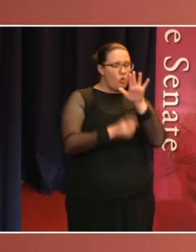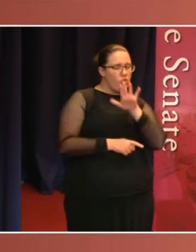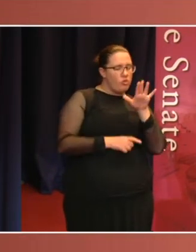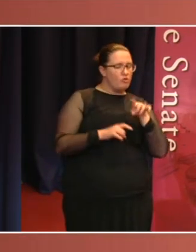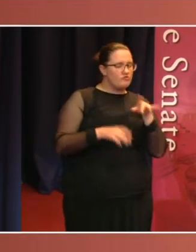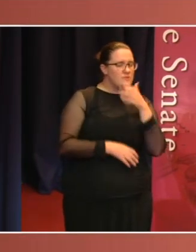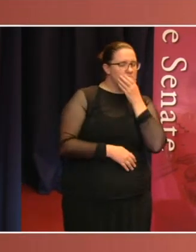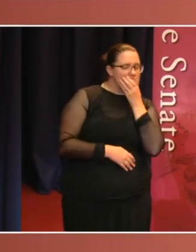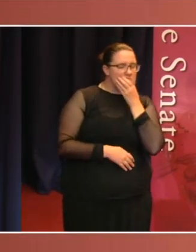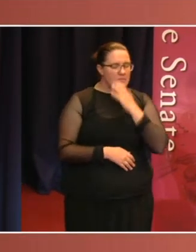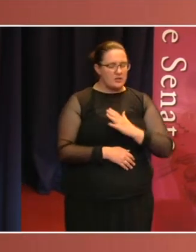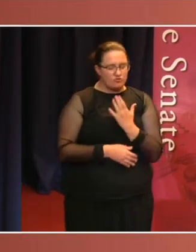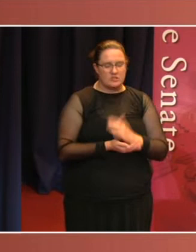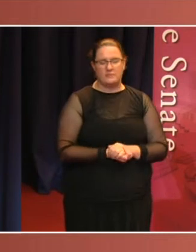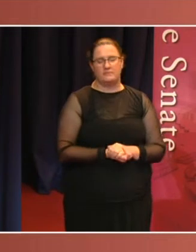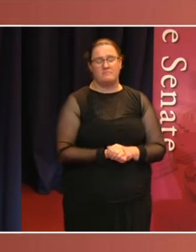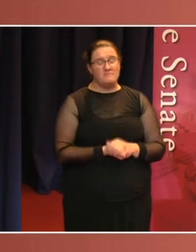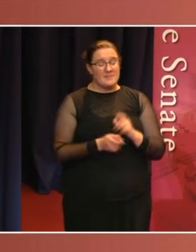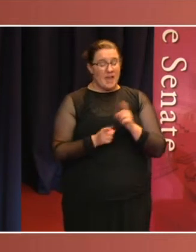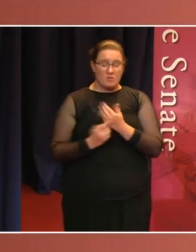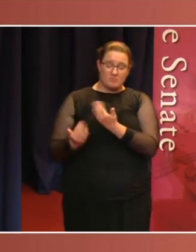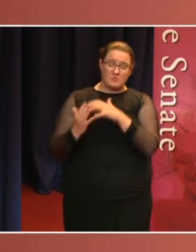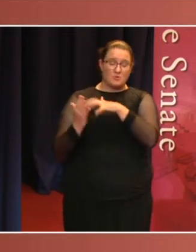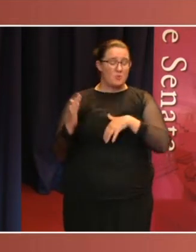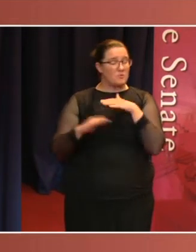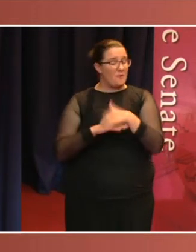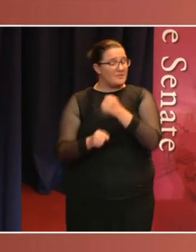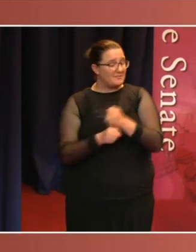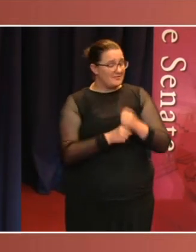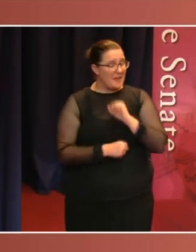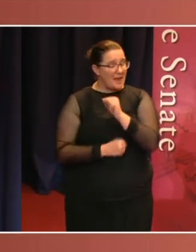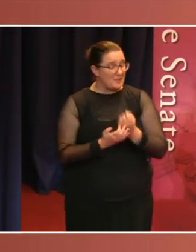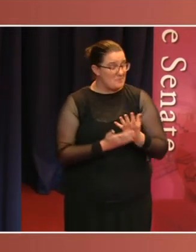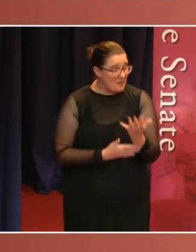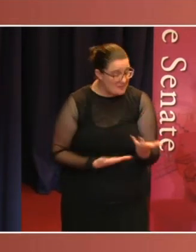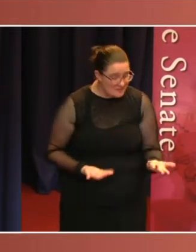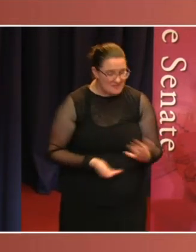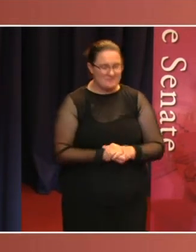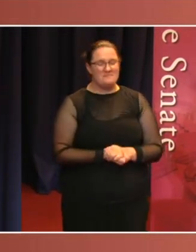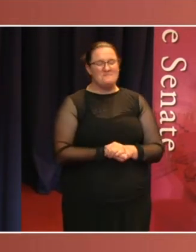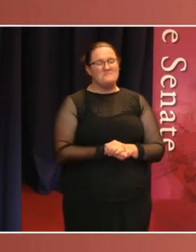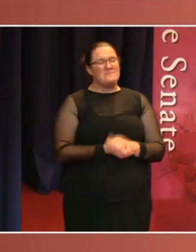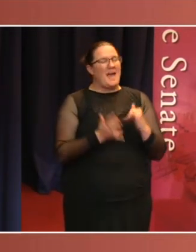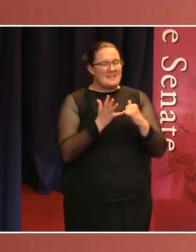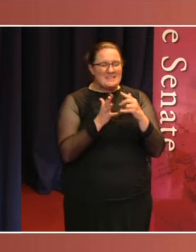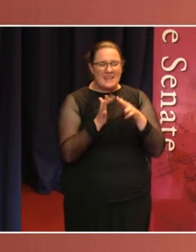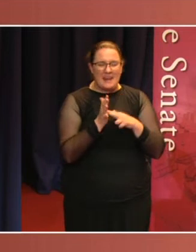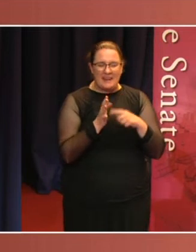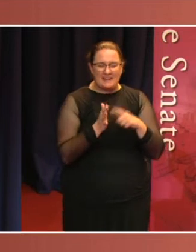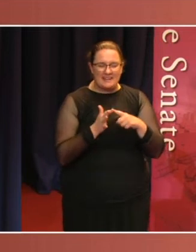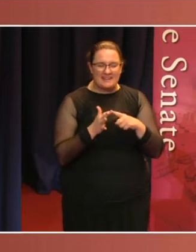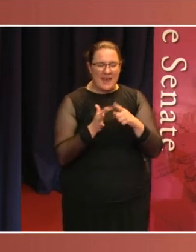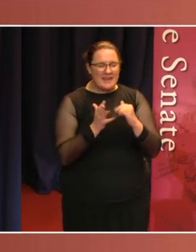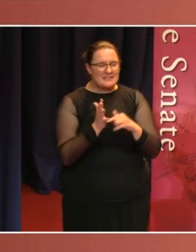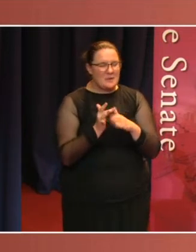change, but the Governor-General's expenses remain of interest. In Senate estimates a few years ago, they were going over